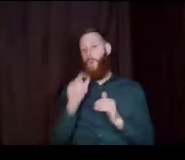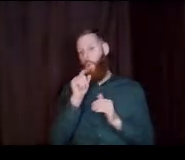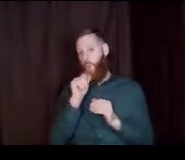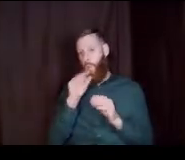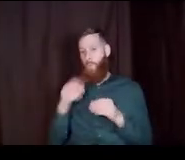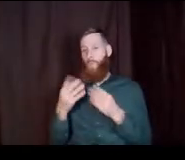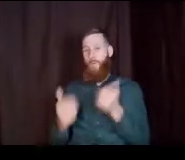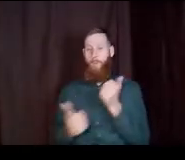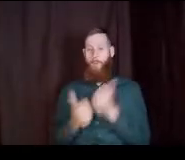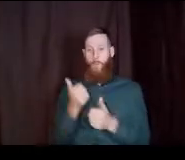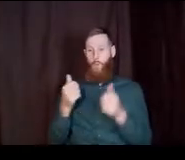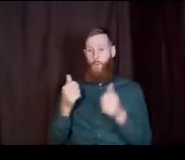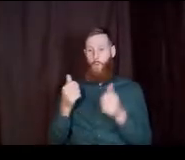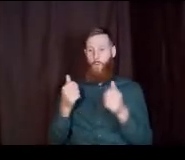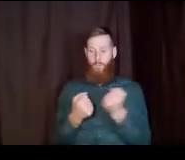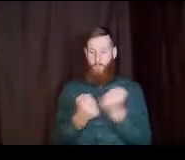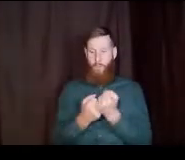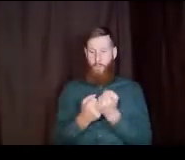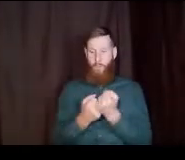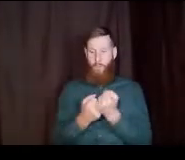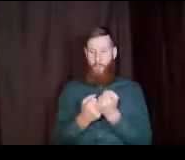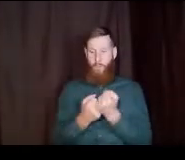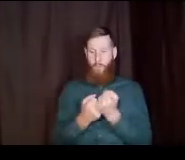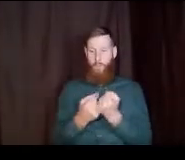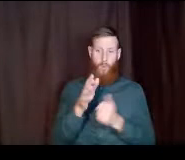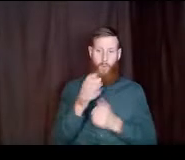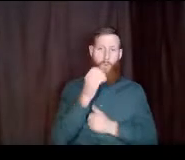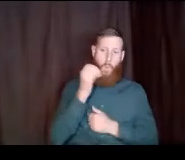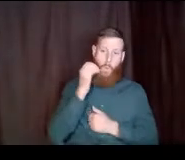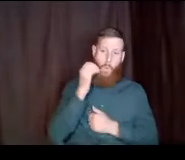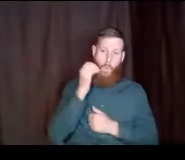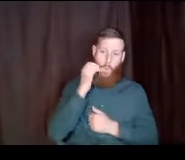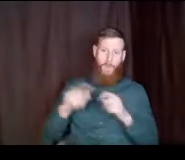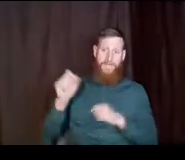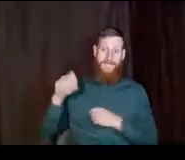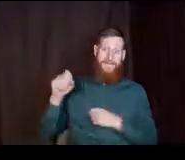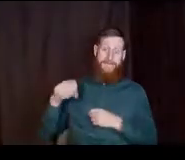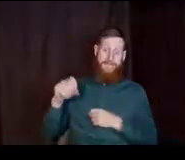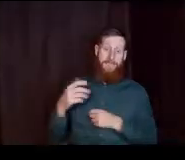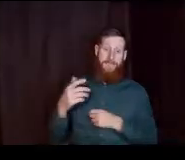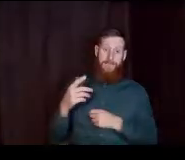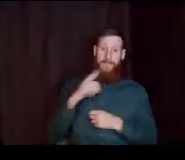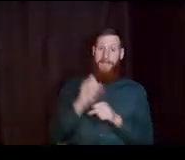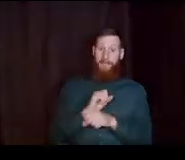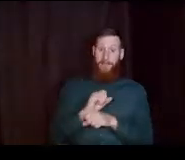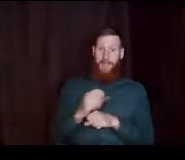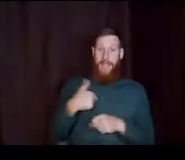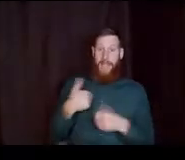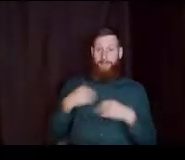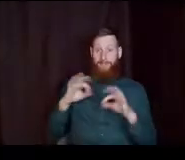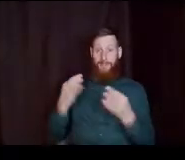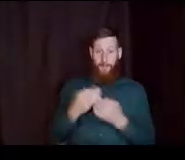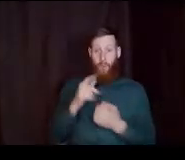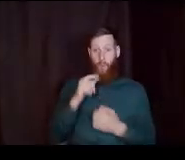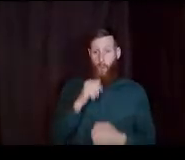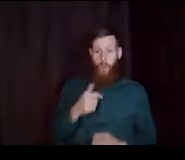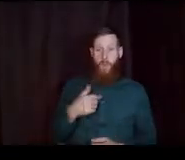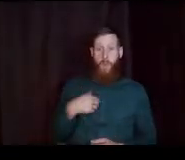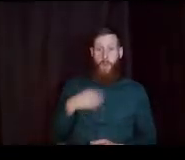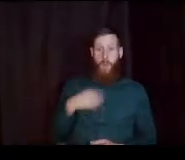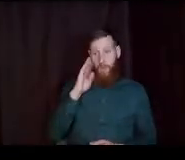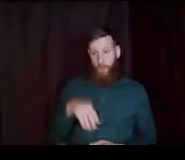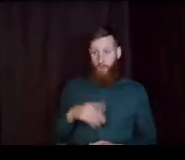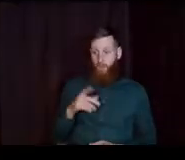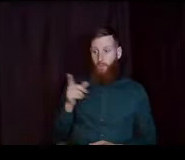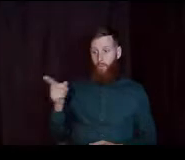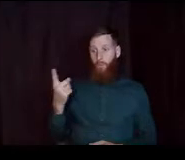so you'd have to make a determination for your home. But yes, it does come down to literally. I have families who are like. I know that you spend one extra